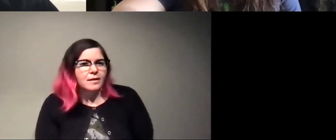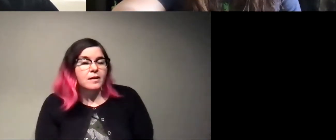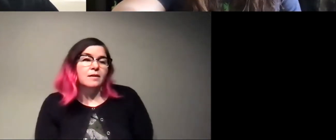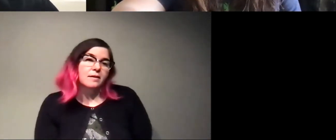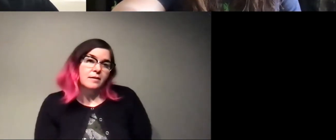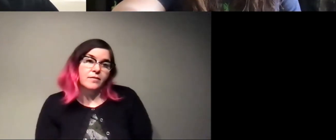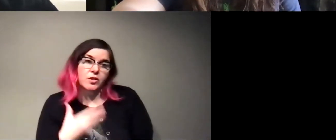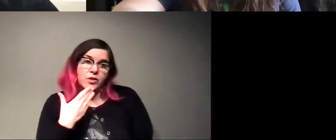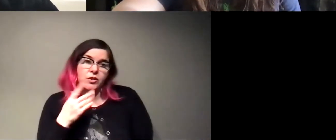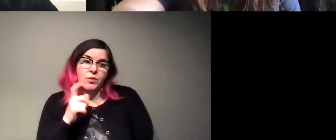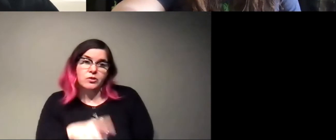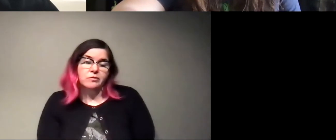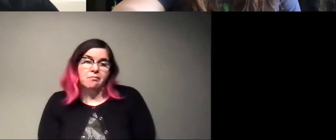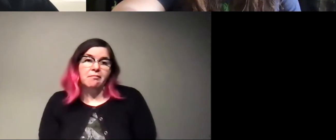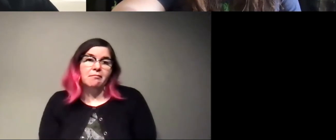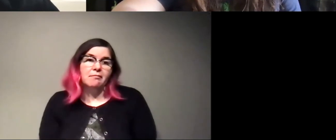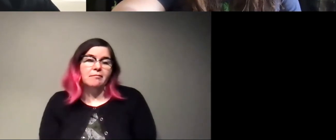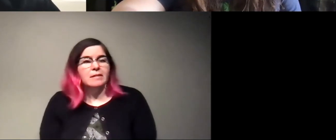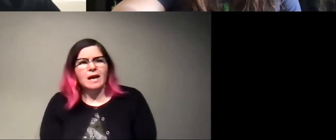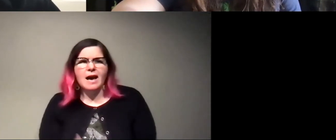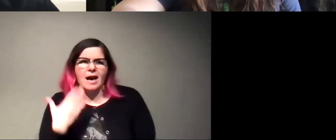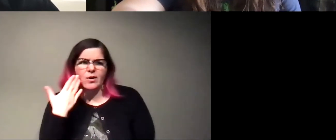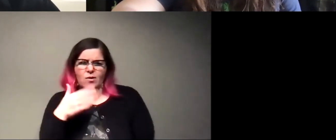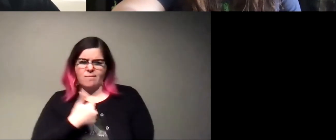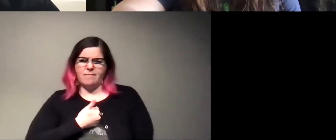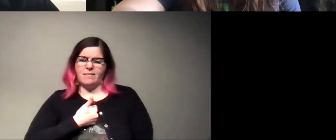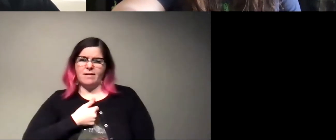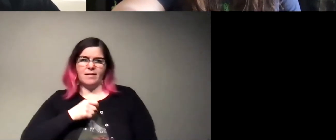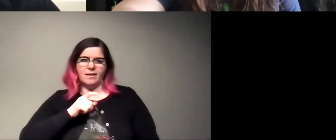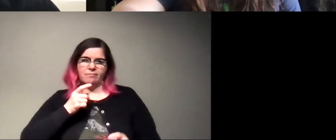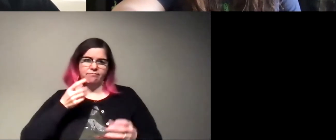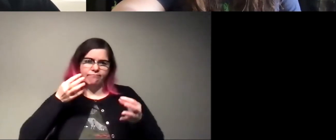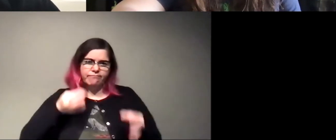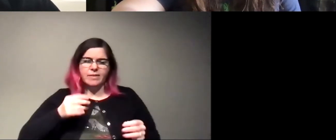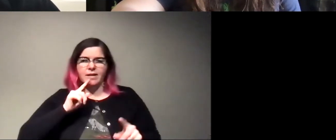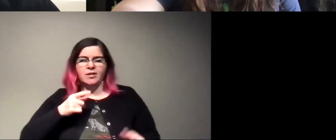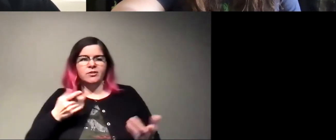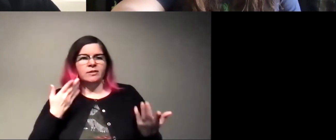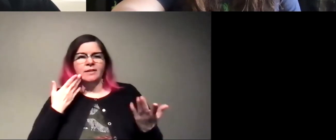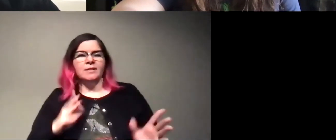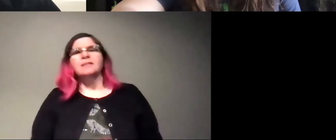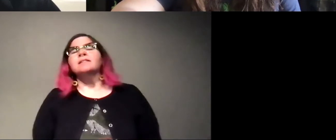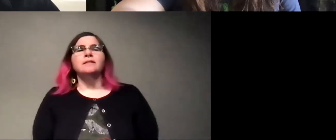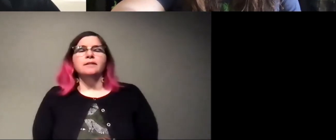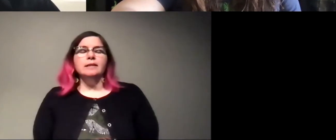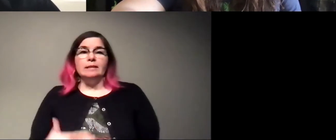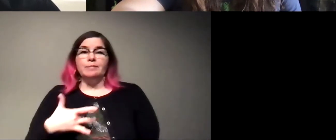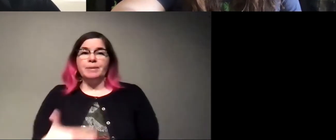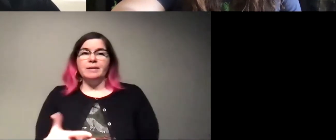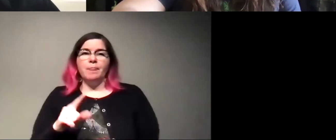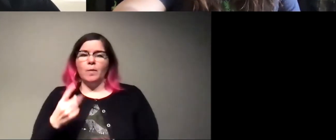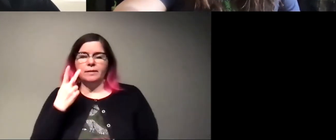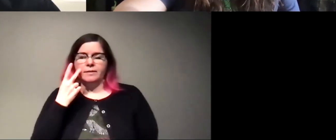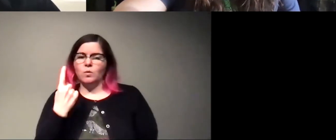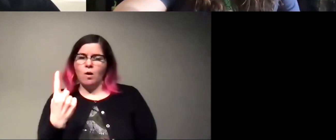Good question. I don't know that I have a definitive answer for you. I will say that usually you only see one,